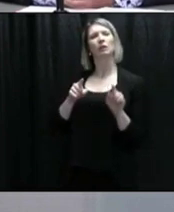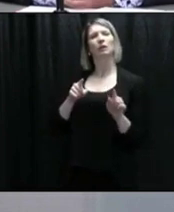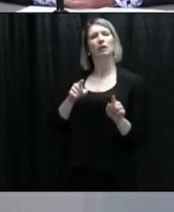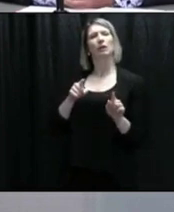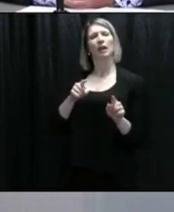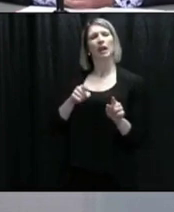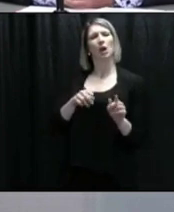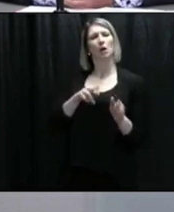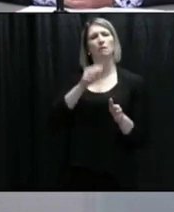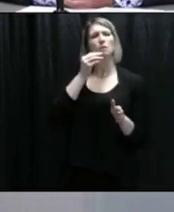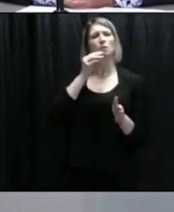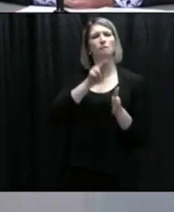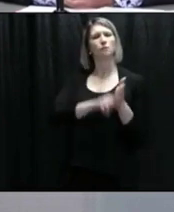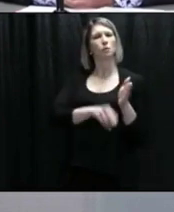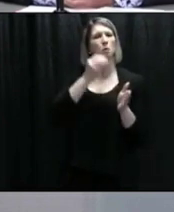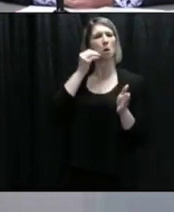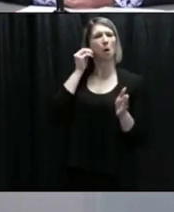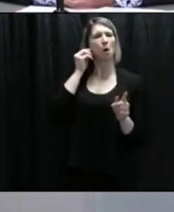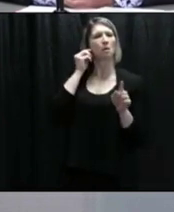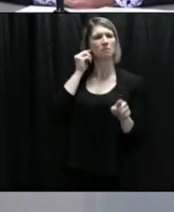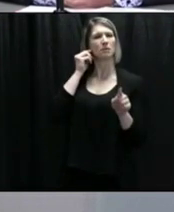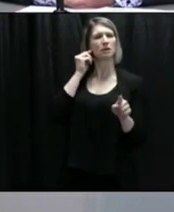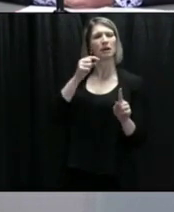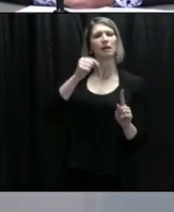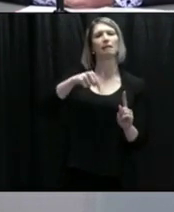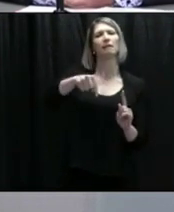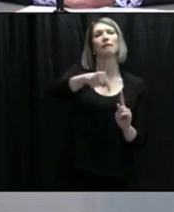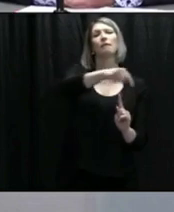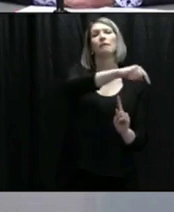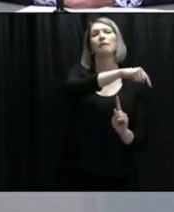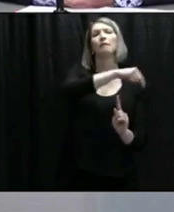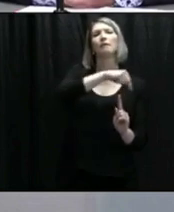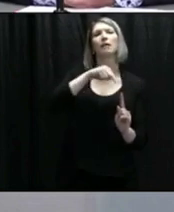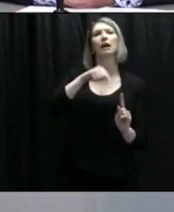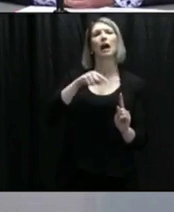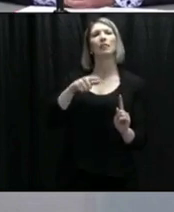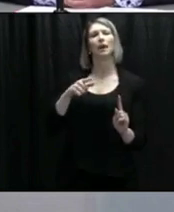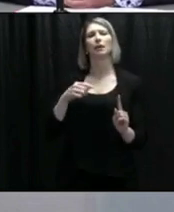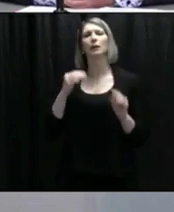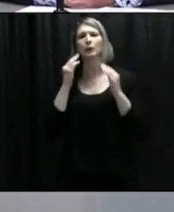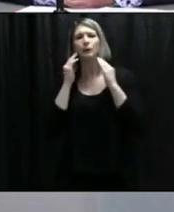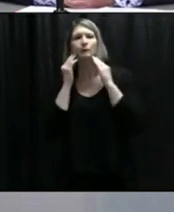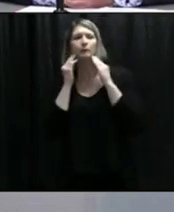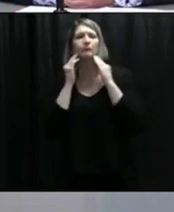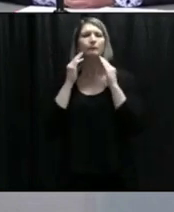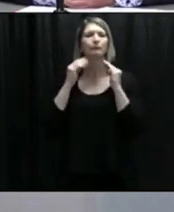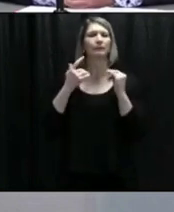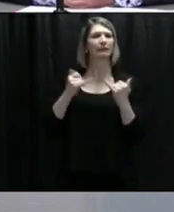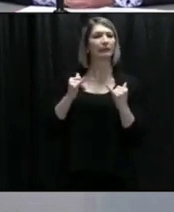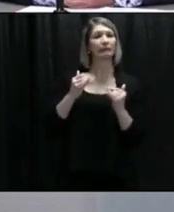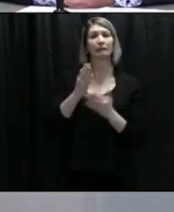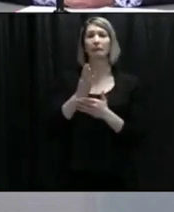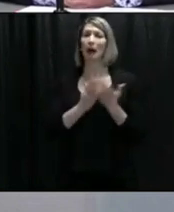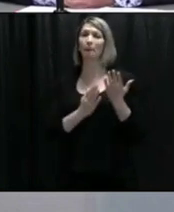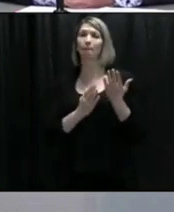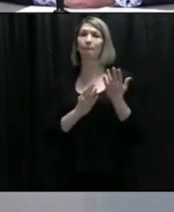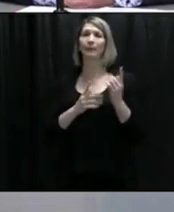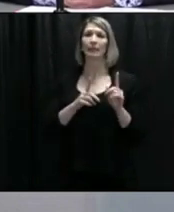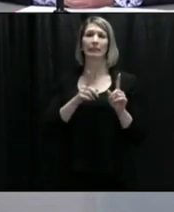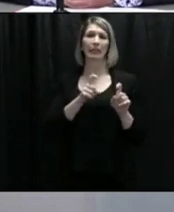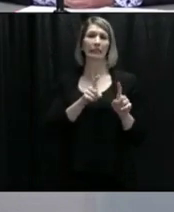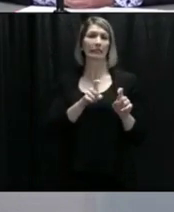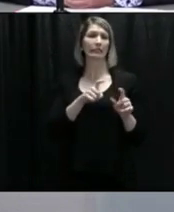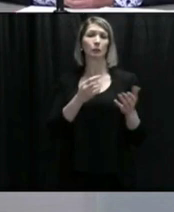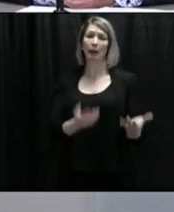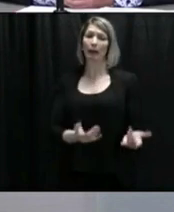They're just looking for answers, and they say they're being bounced around a different number of people, anxious, worried. Just what can you say to these people to try to ease some of these